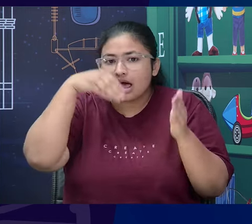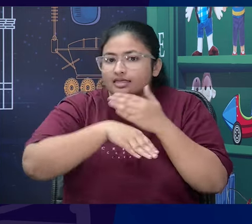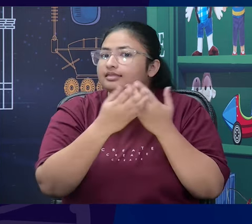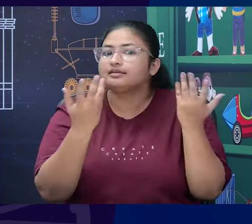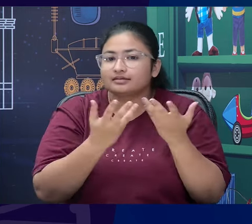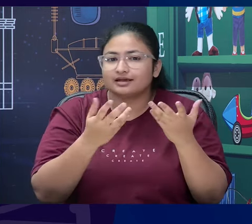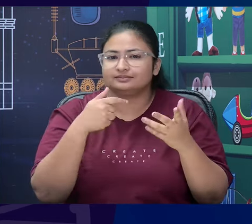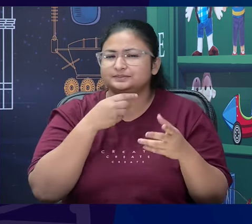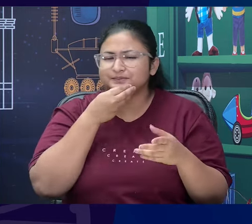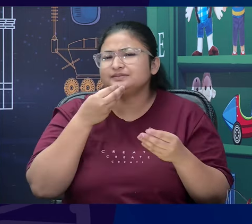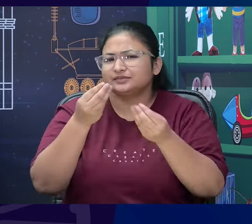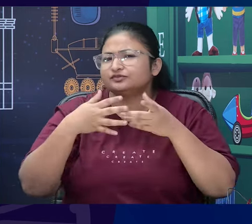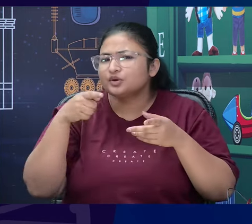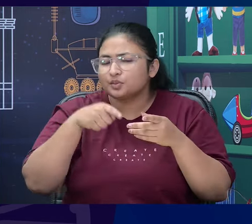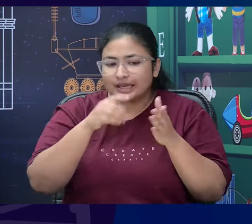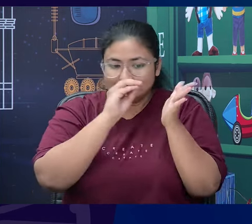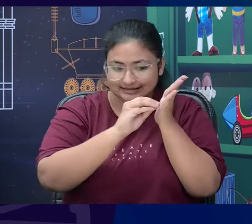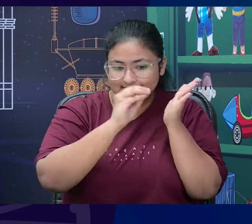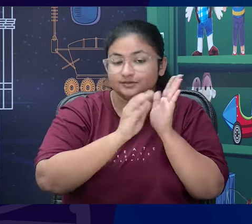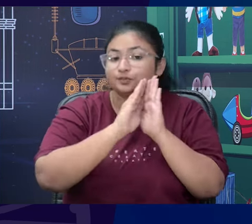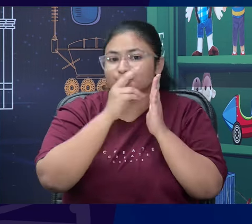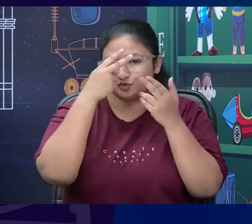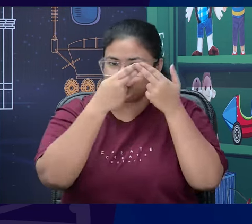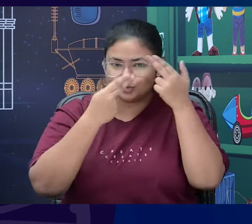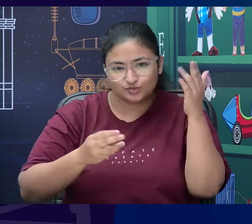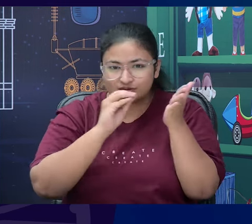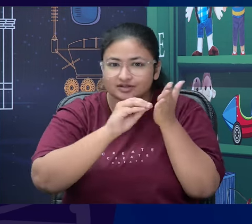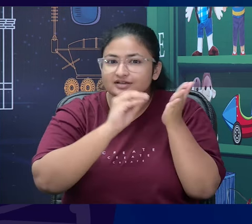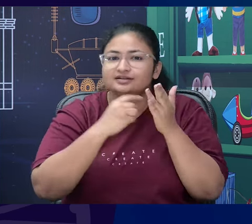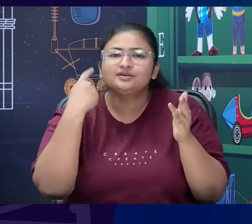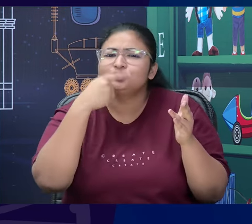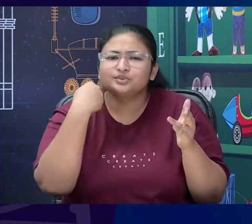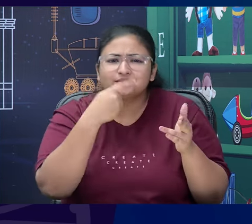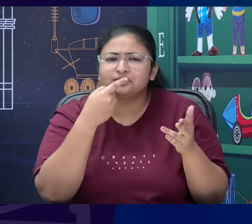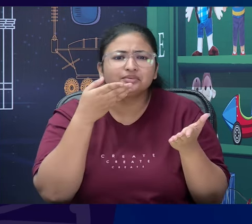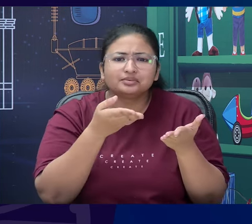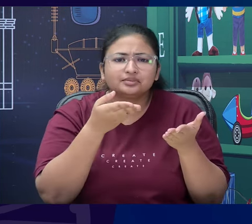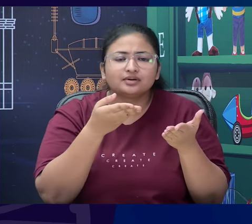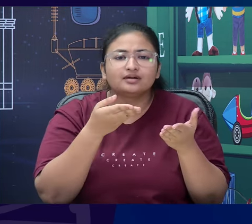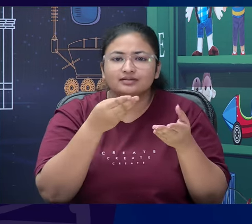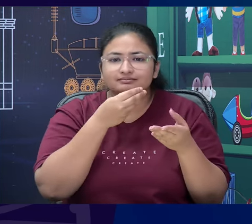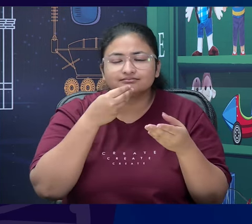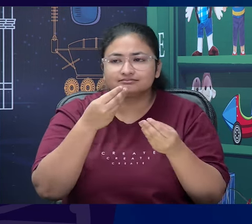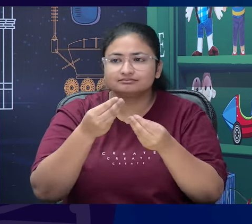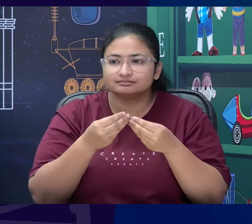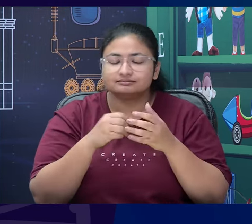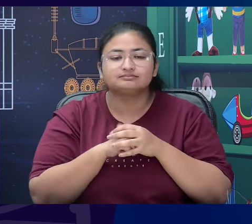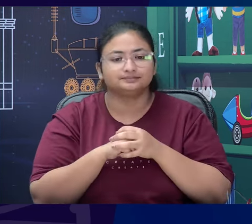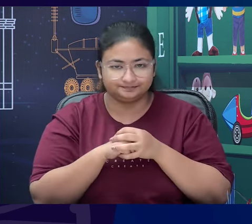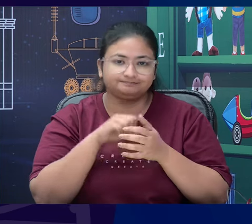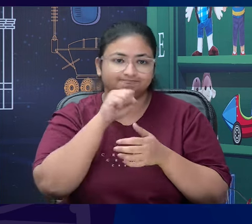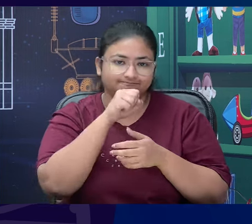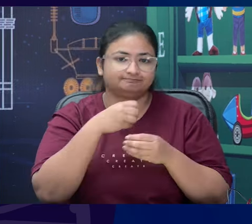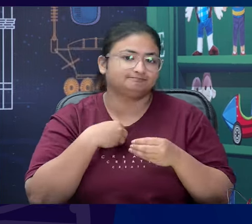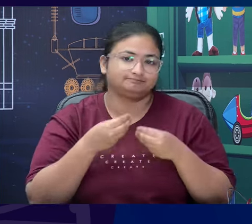who has written this story because the authors are also you know they have something very mysterious about them. Yes,